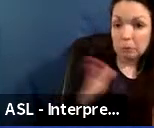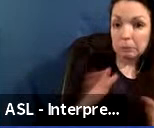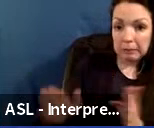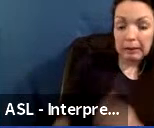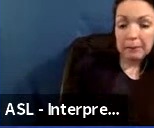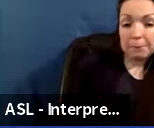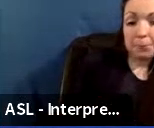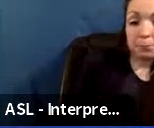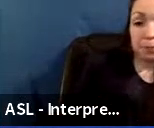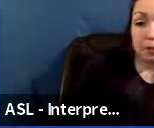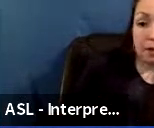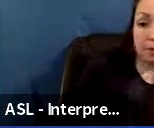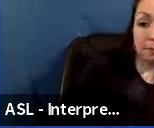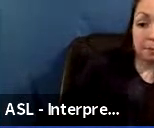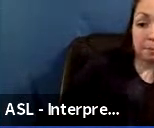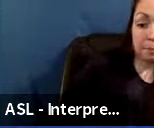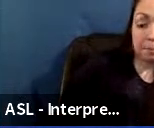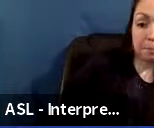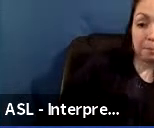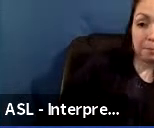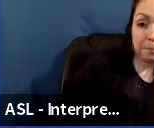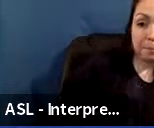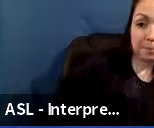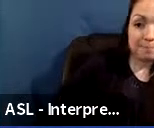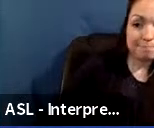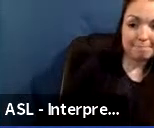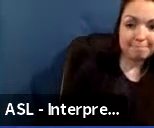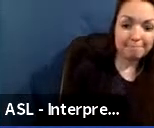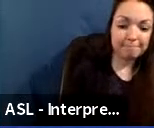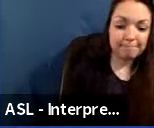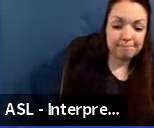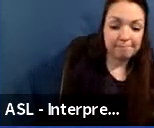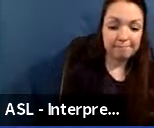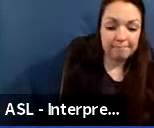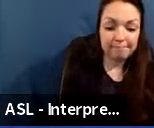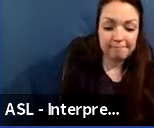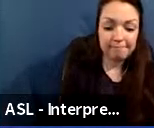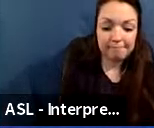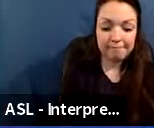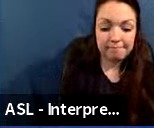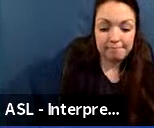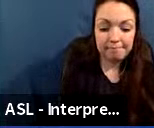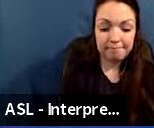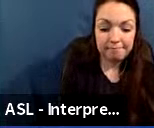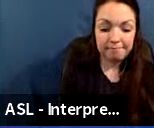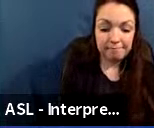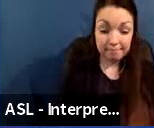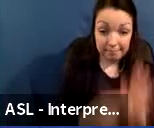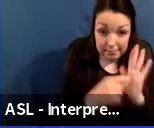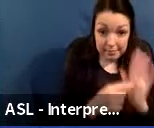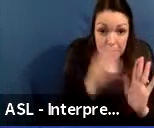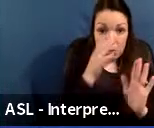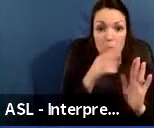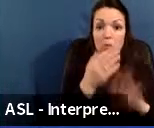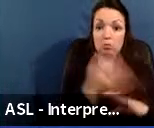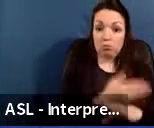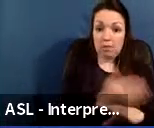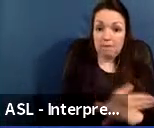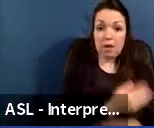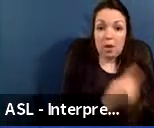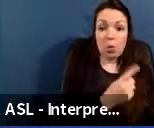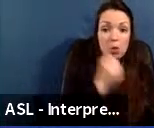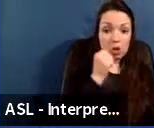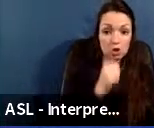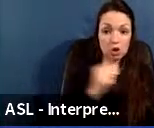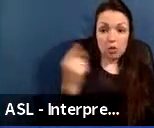and as an example, we would be renovating a one-girls and one-boys